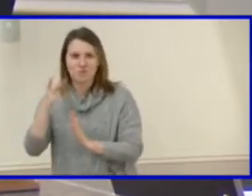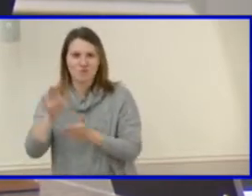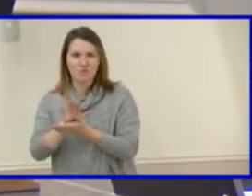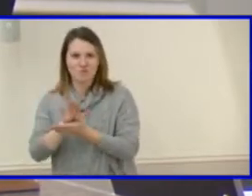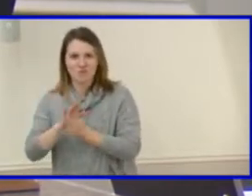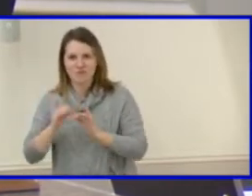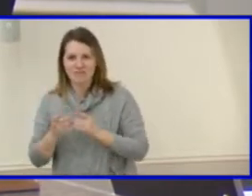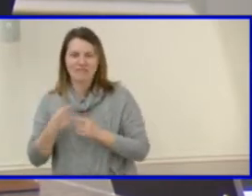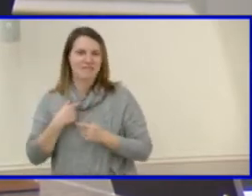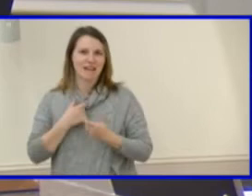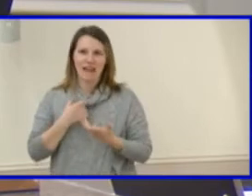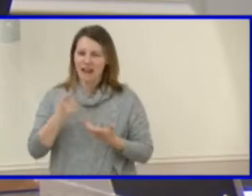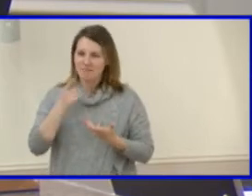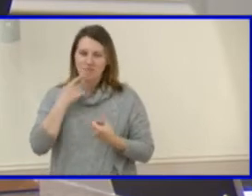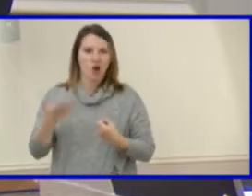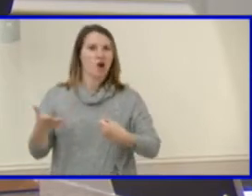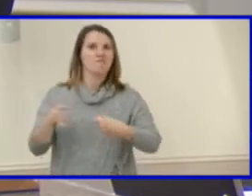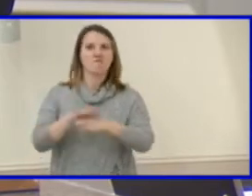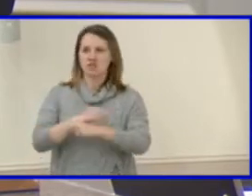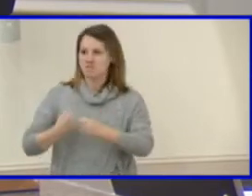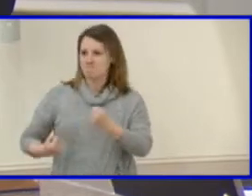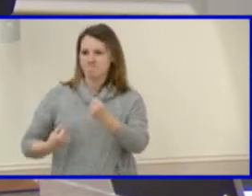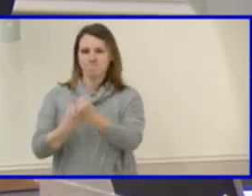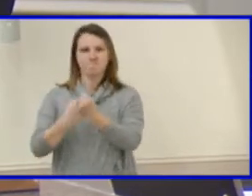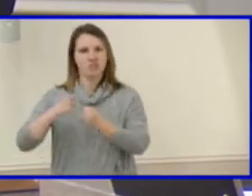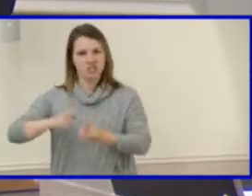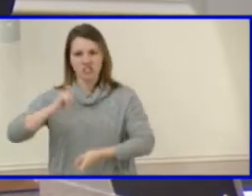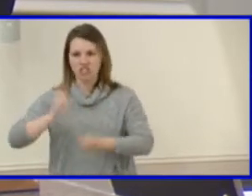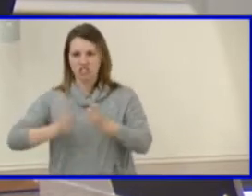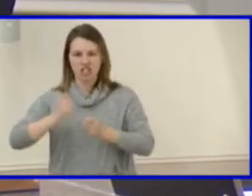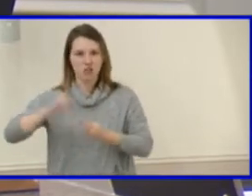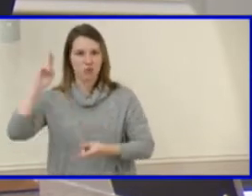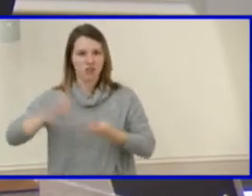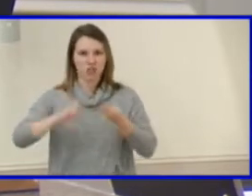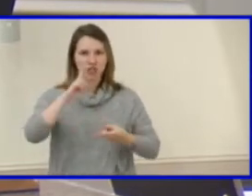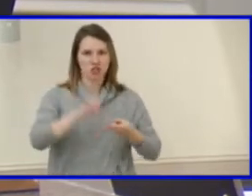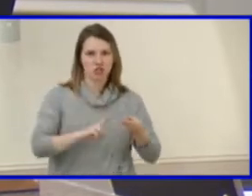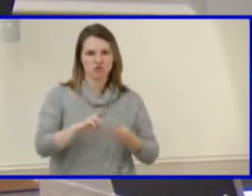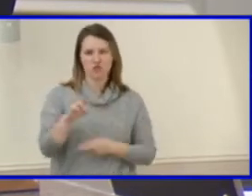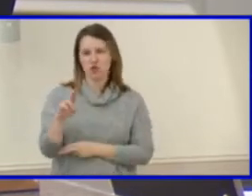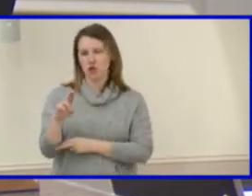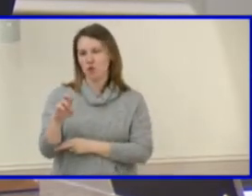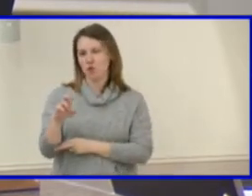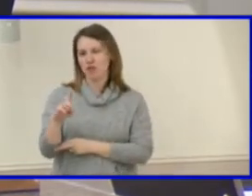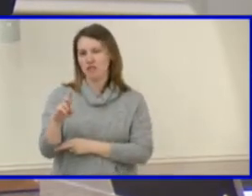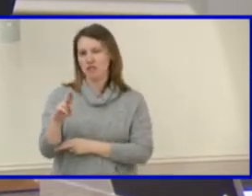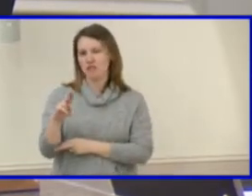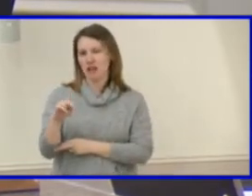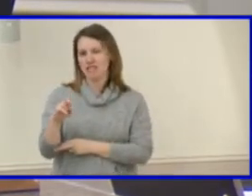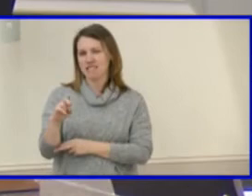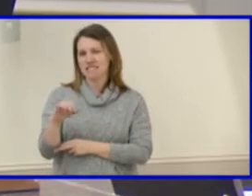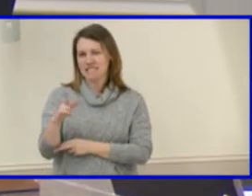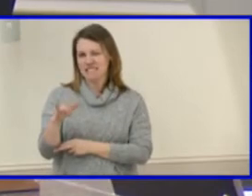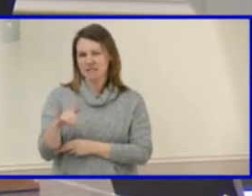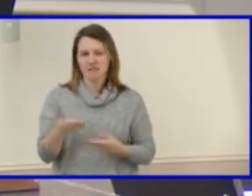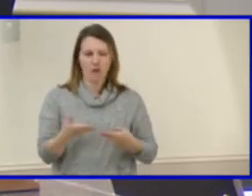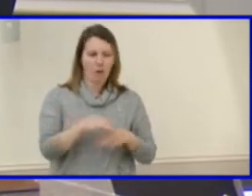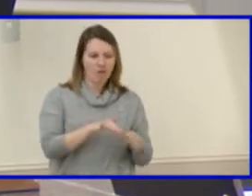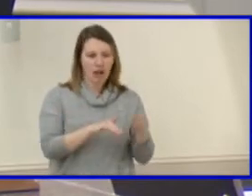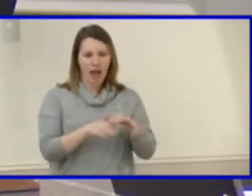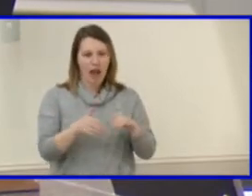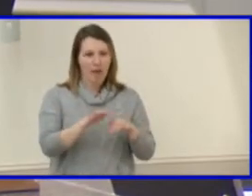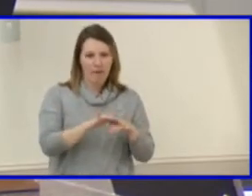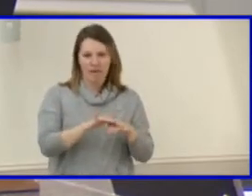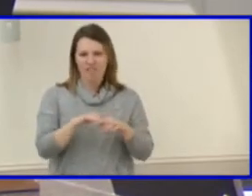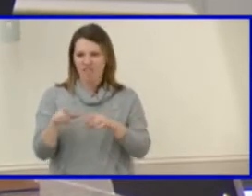changes to reduce redundancies. I think when we went through our work that day, we found a lot of overlap, which means that those